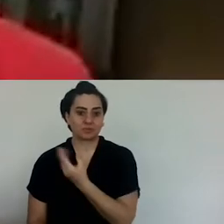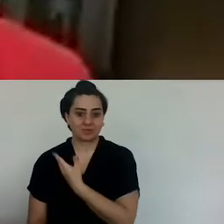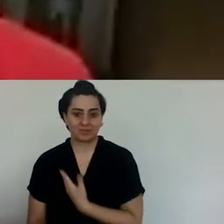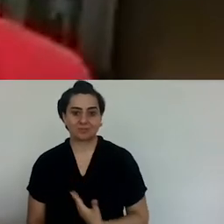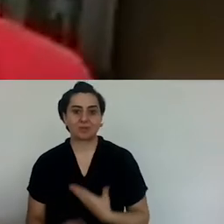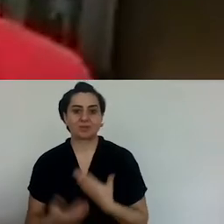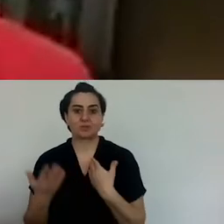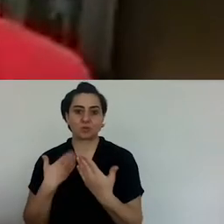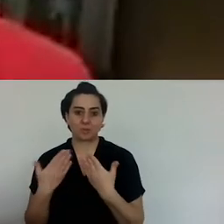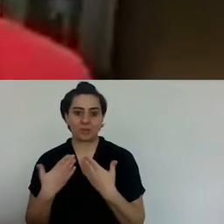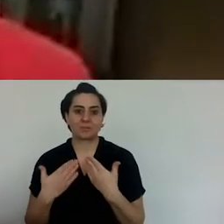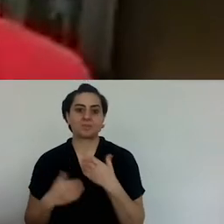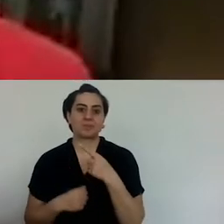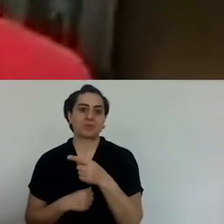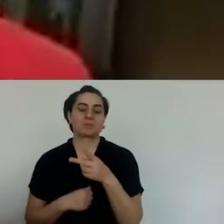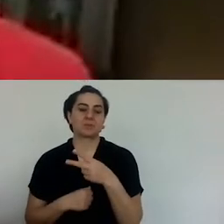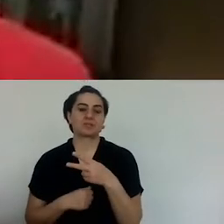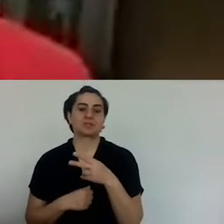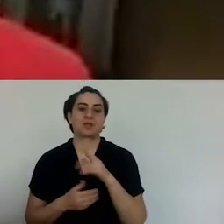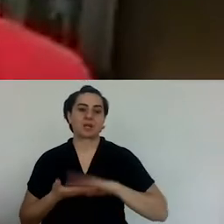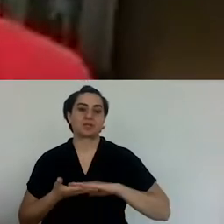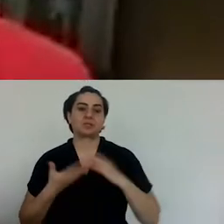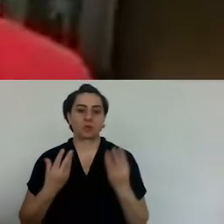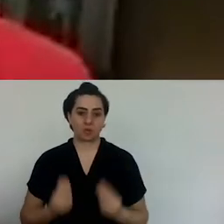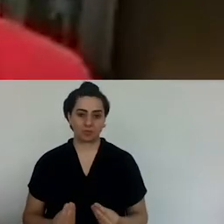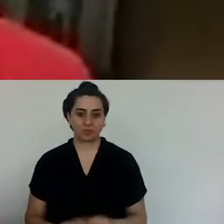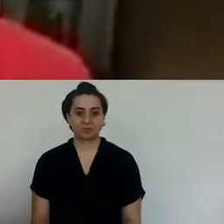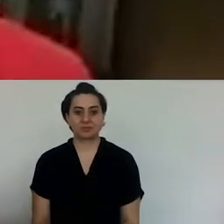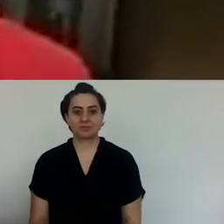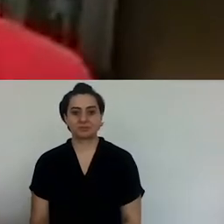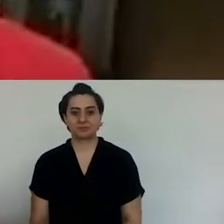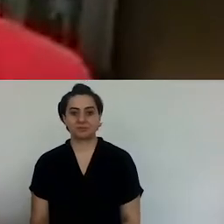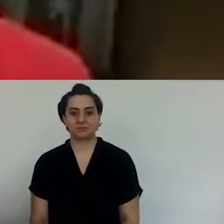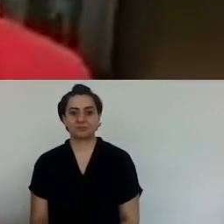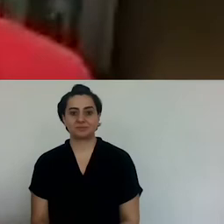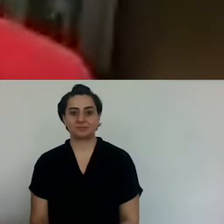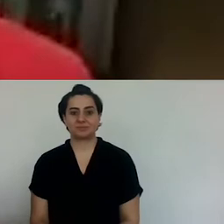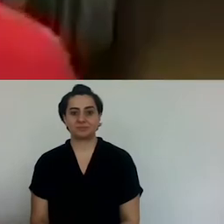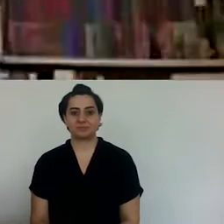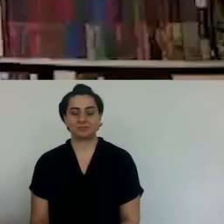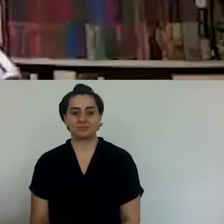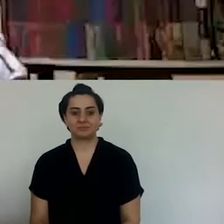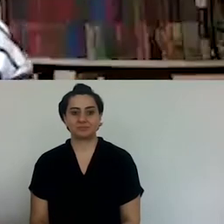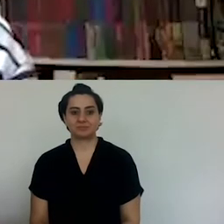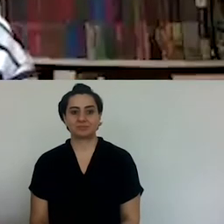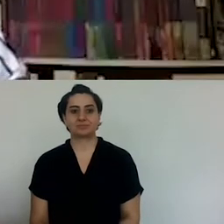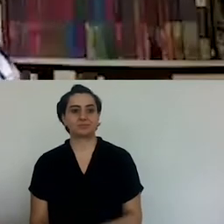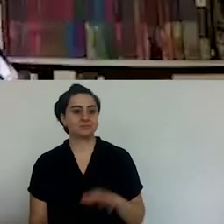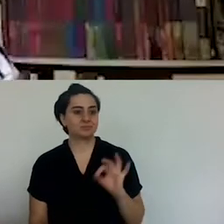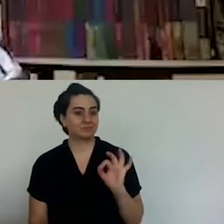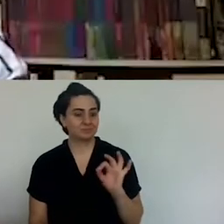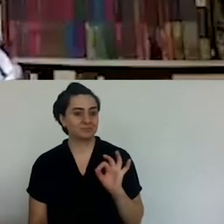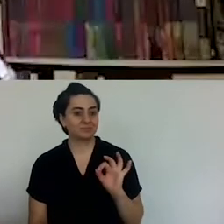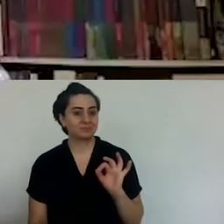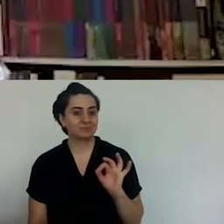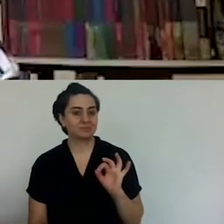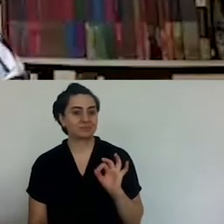perishable food items. That is why you need to be a friend of the fisherman. You need to trust him.